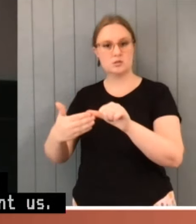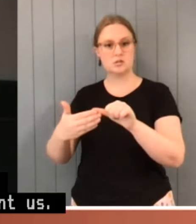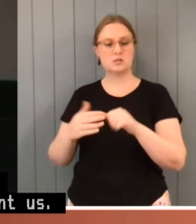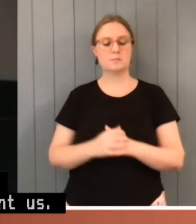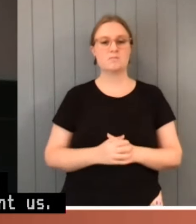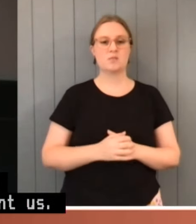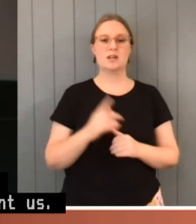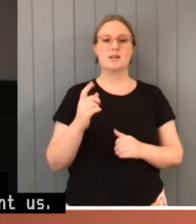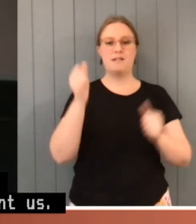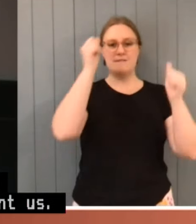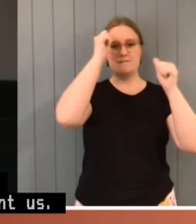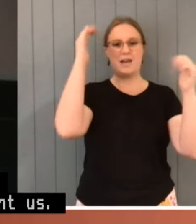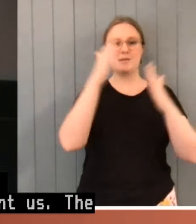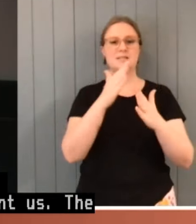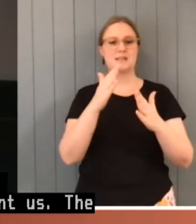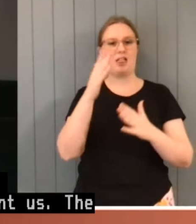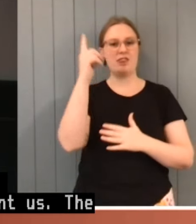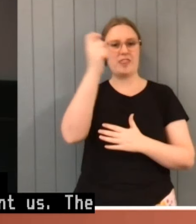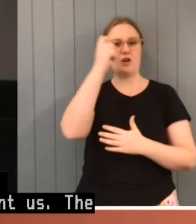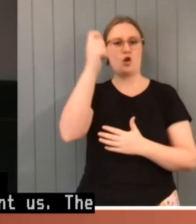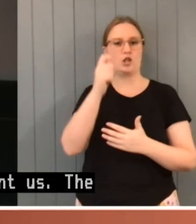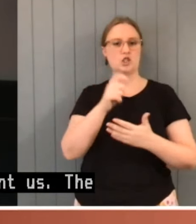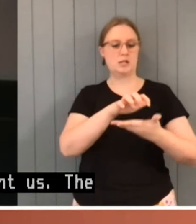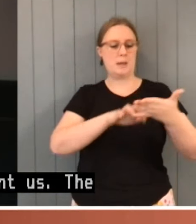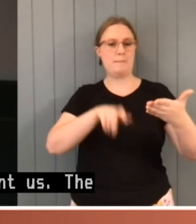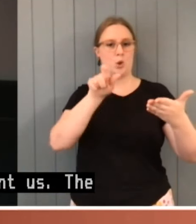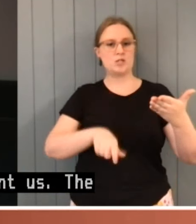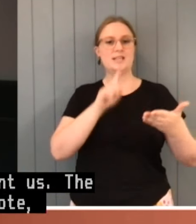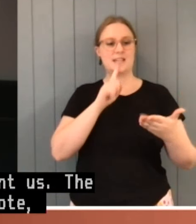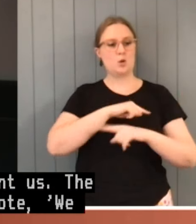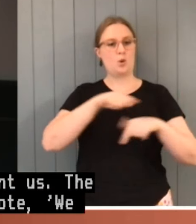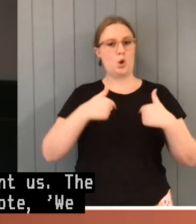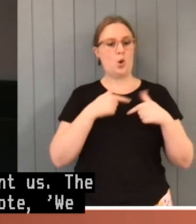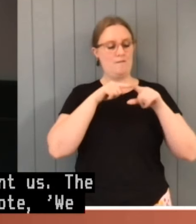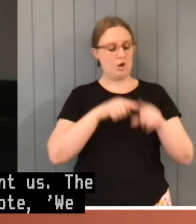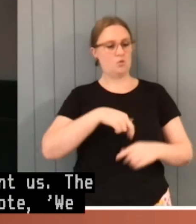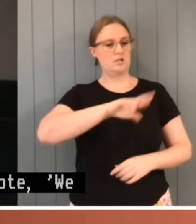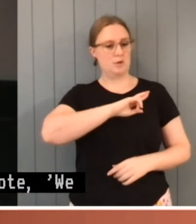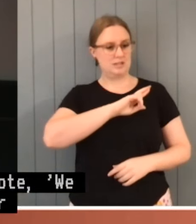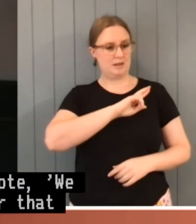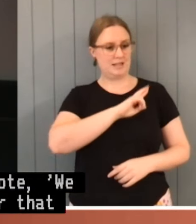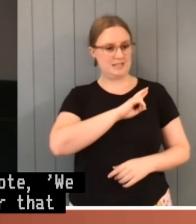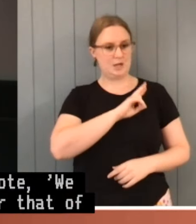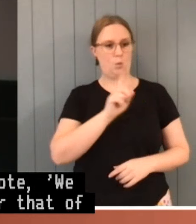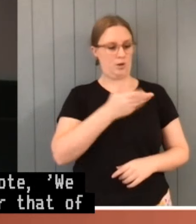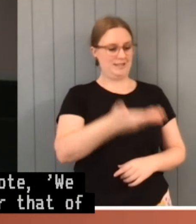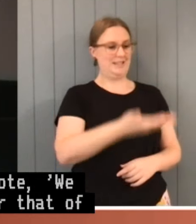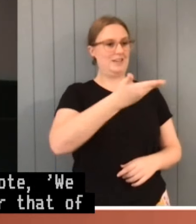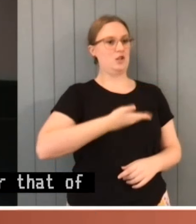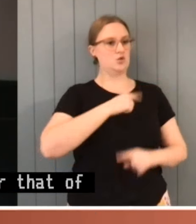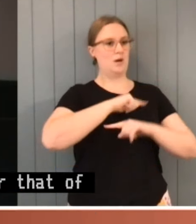responsibility for that realm of life, allotted and entrusted to us for which we are able to respond.